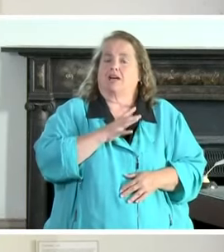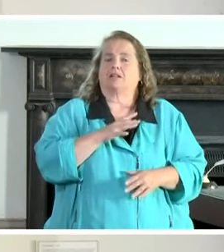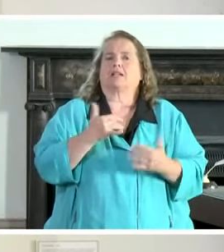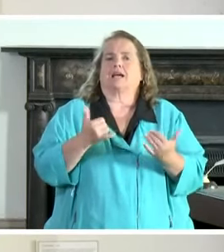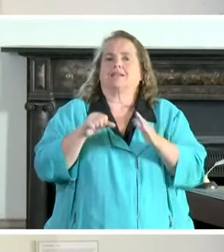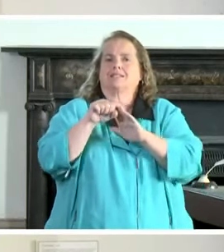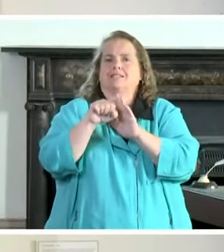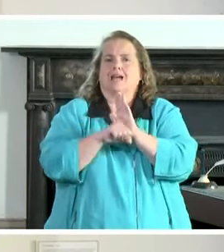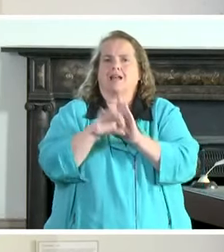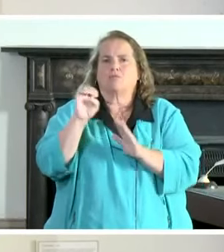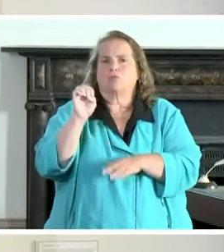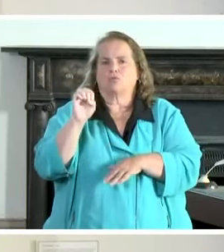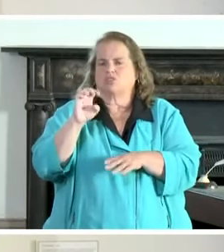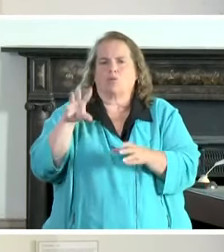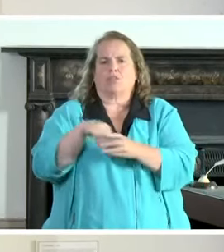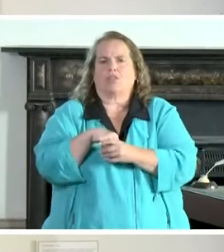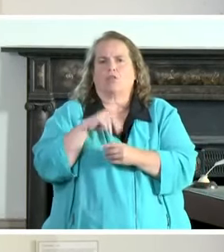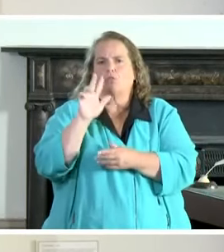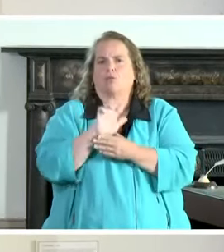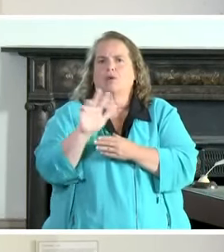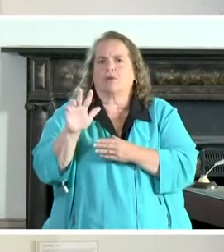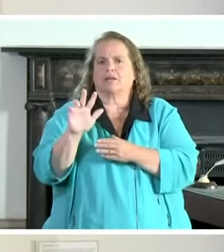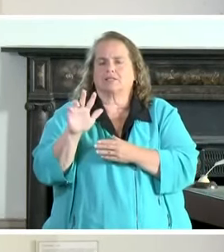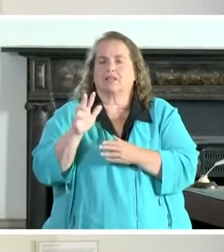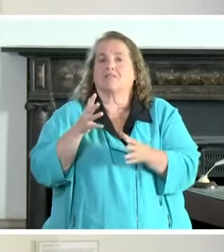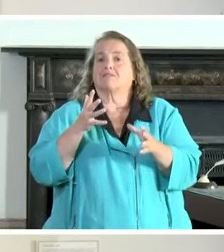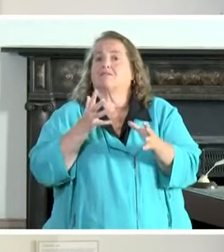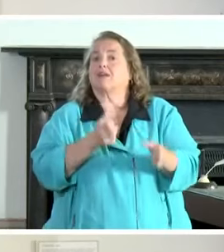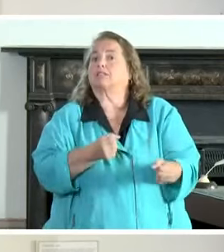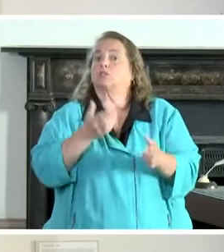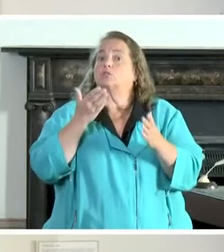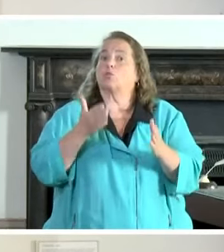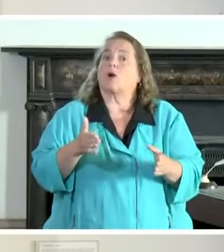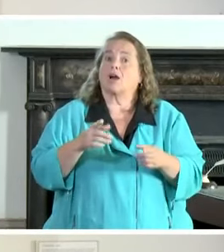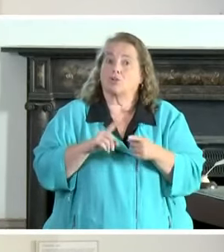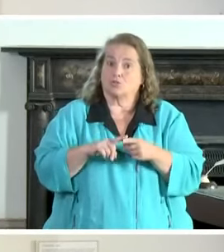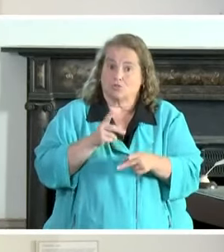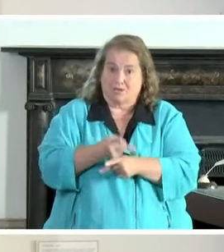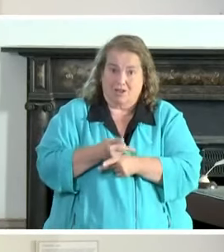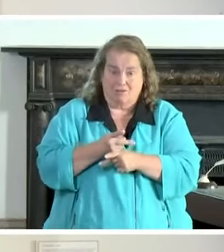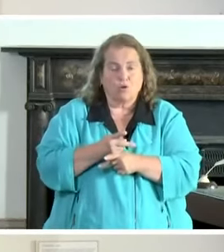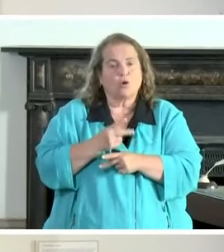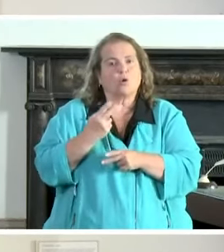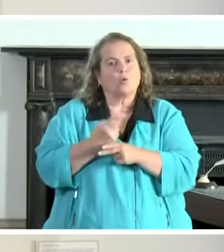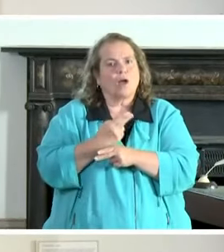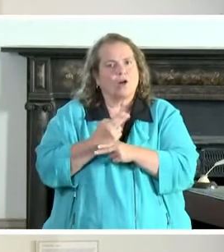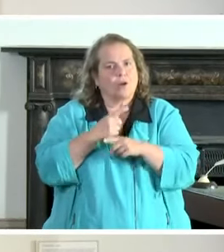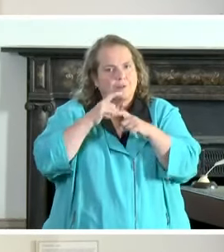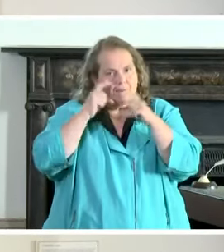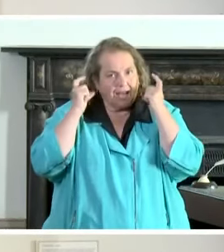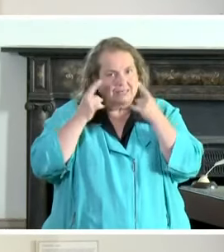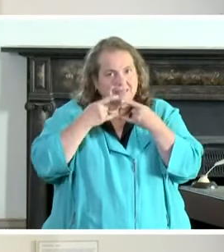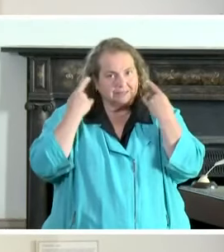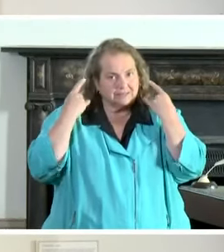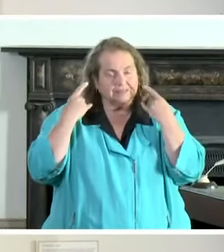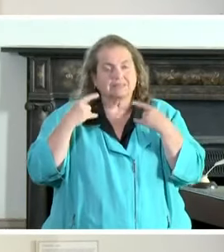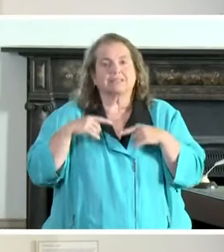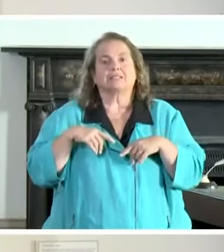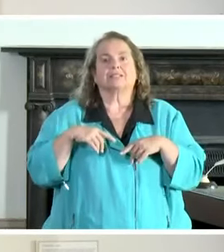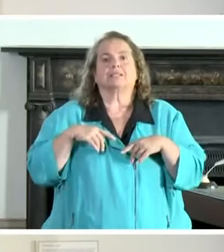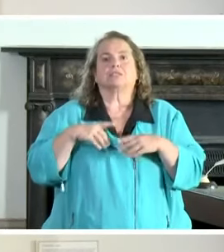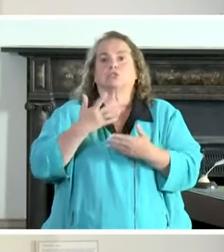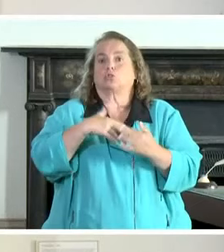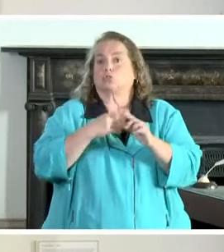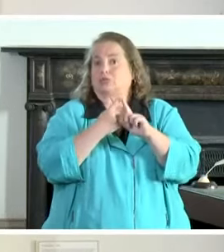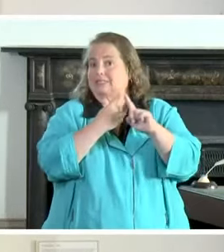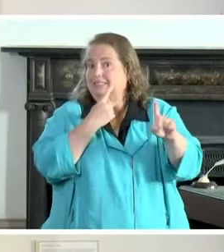so the fastest way we can create a problem for ourselves is to ignore guidance like wearing masks which is a relatively easy thing to do maintaining social